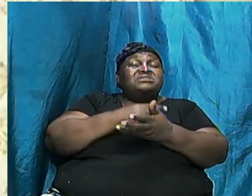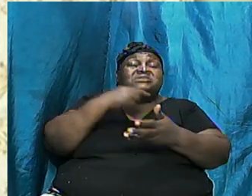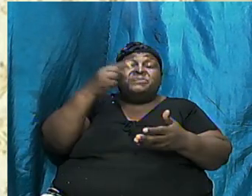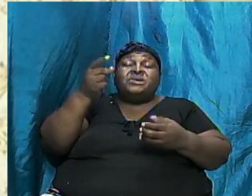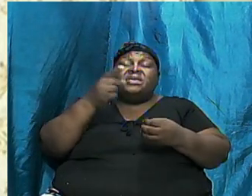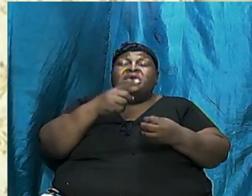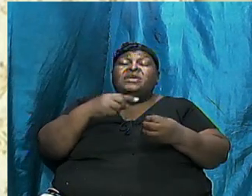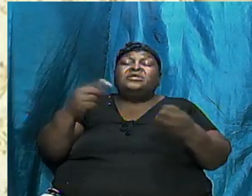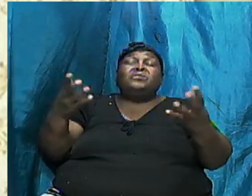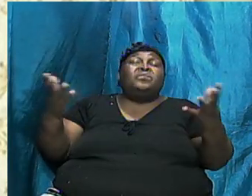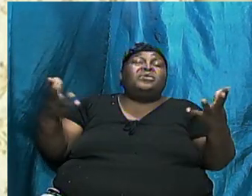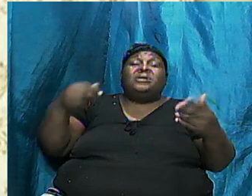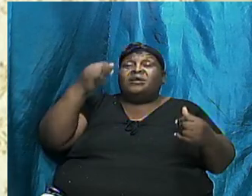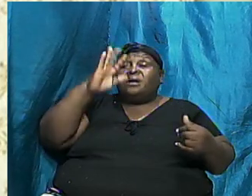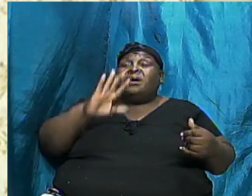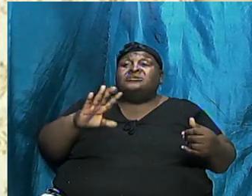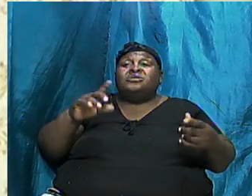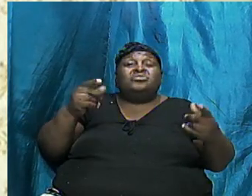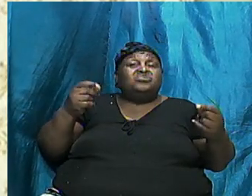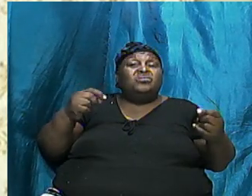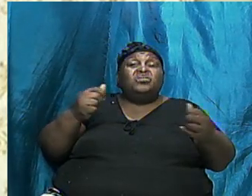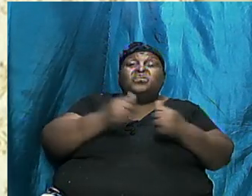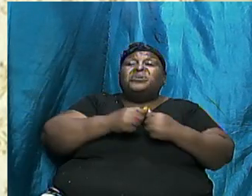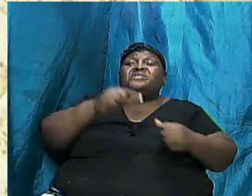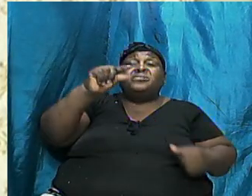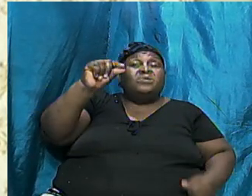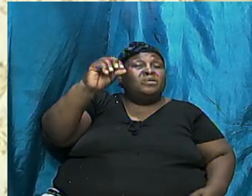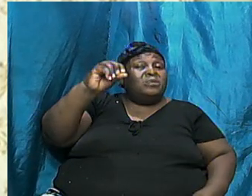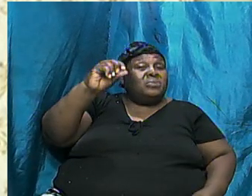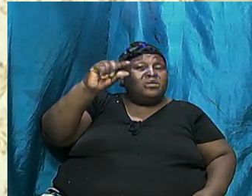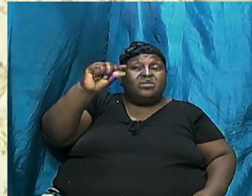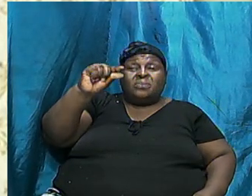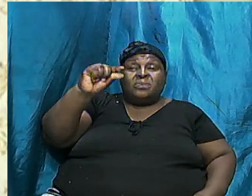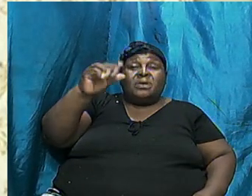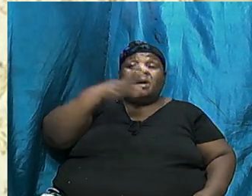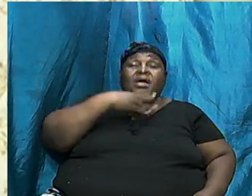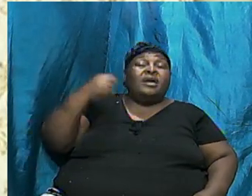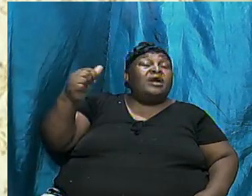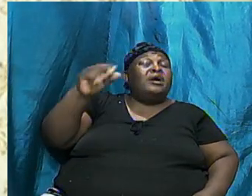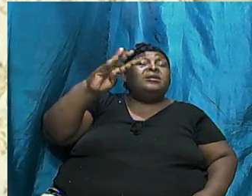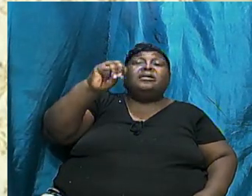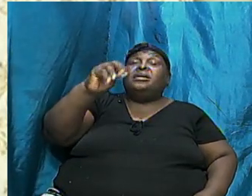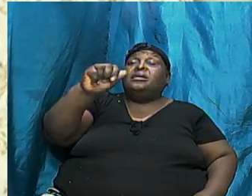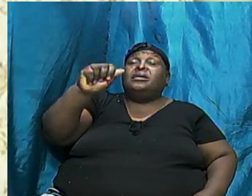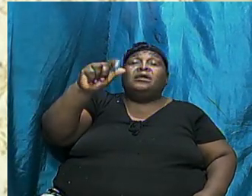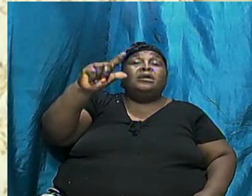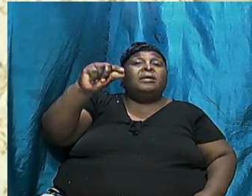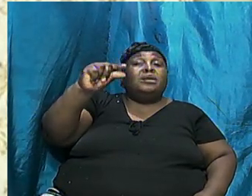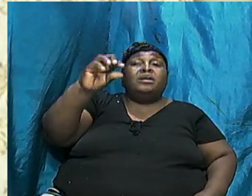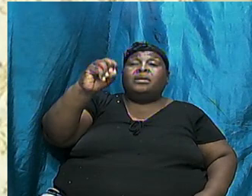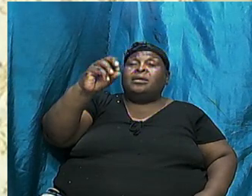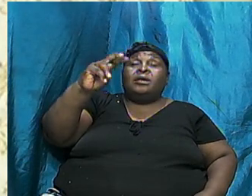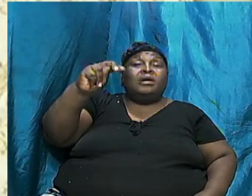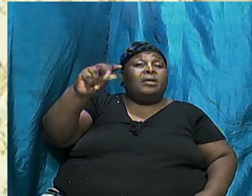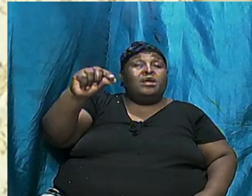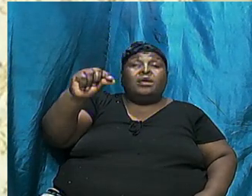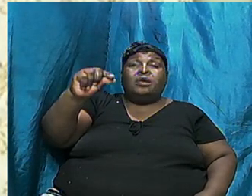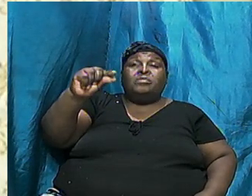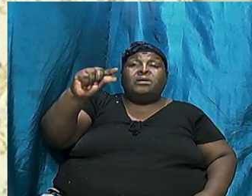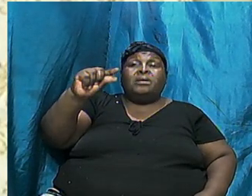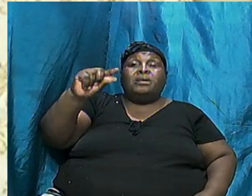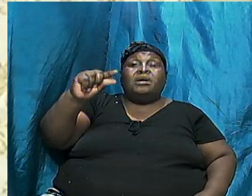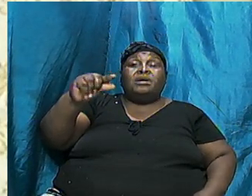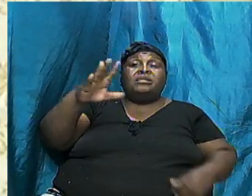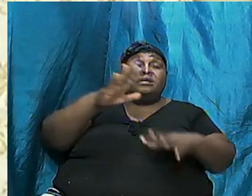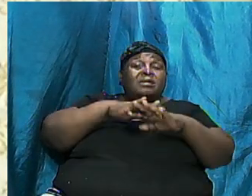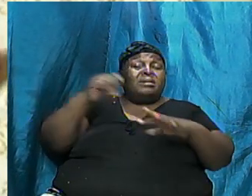Gog and to Magog What God is going to do to Togamar What God is going to do to start to call the names of